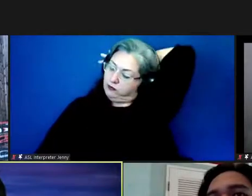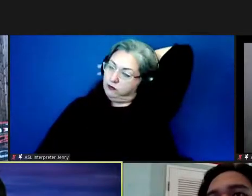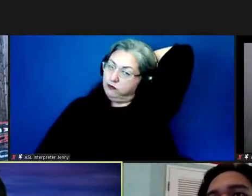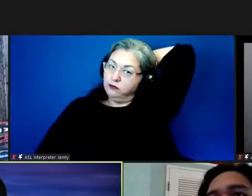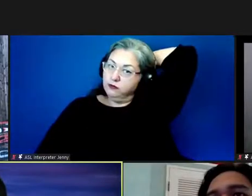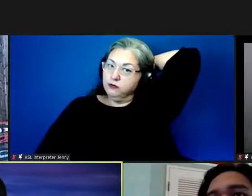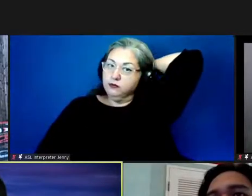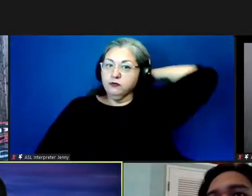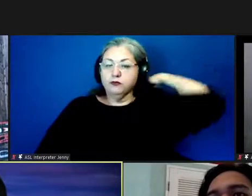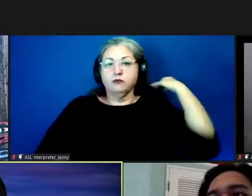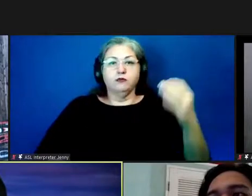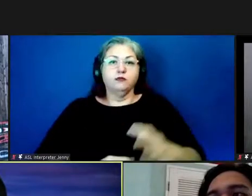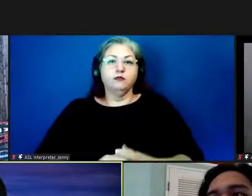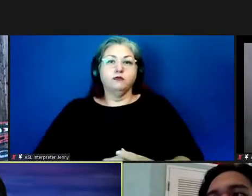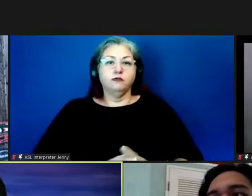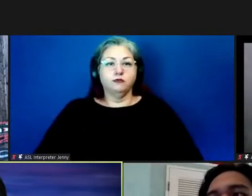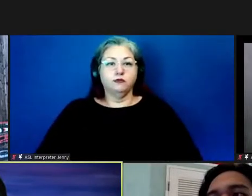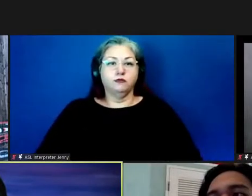Let's see.